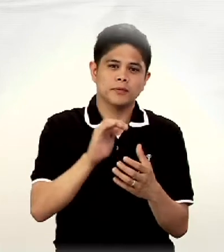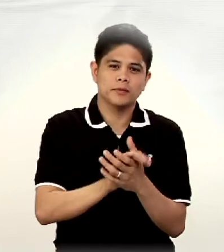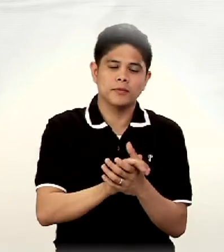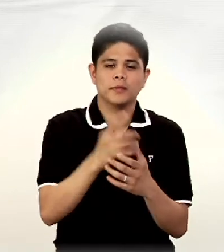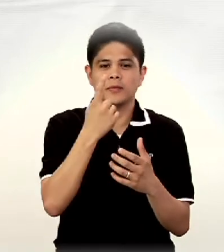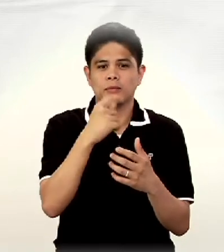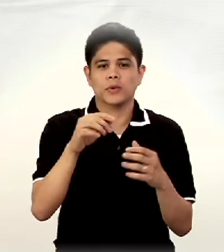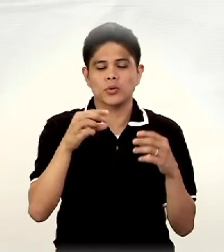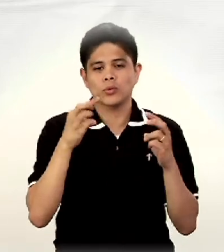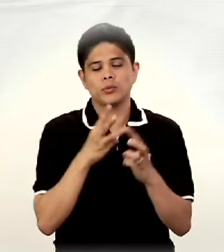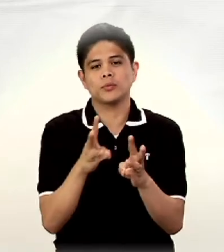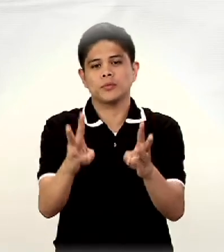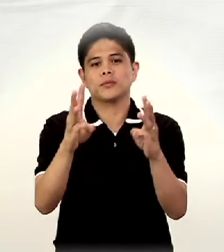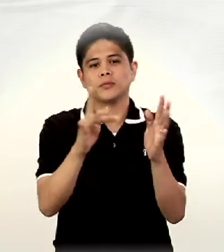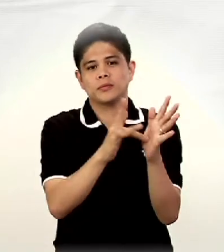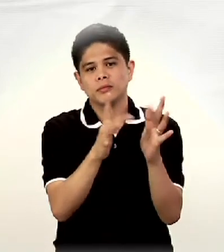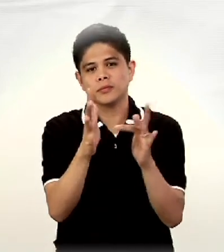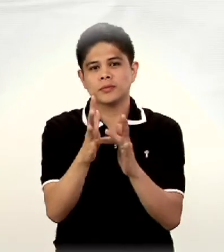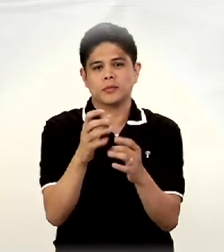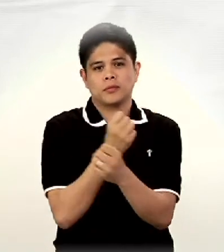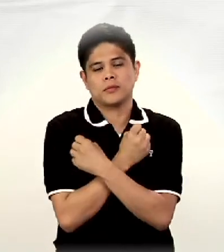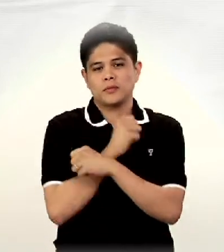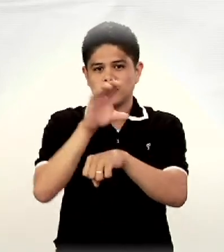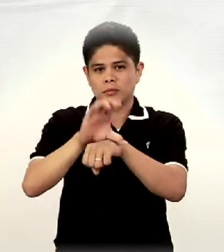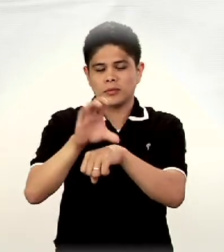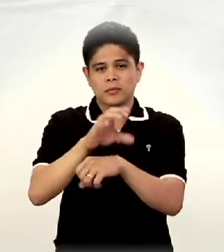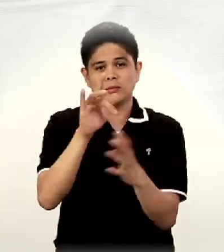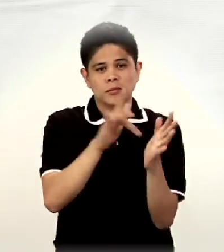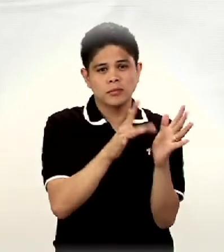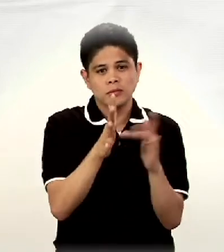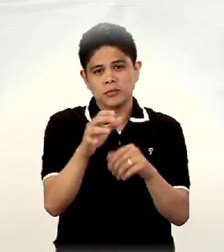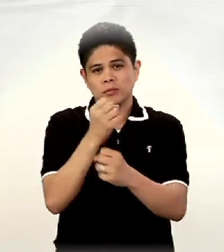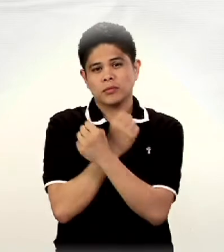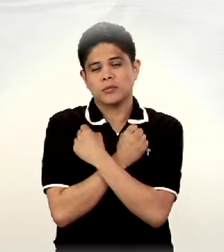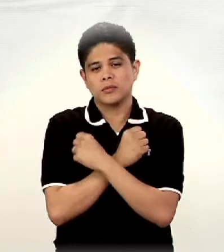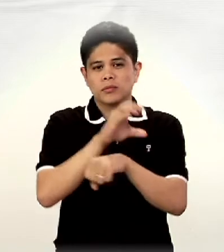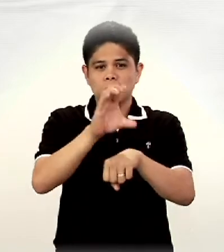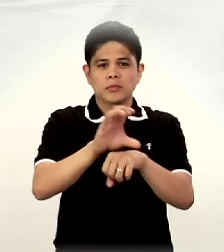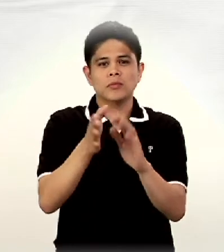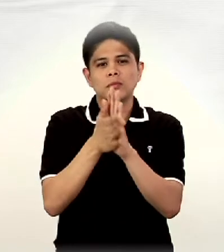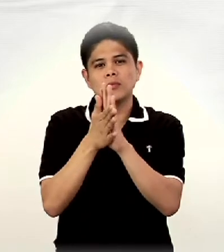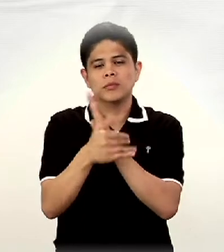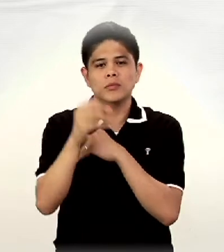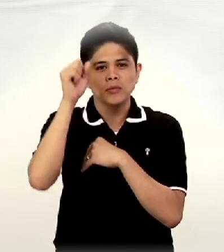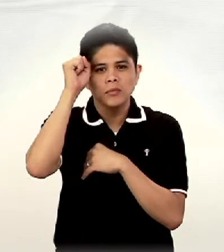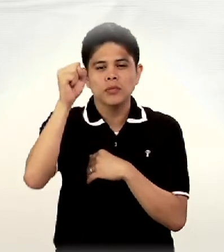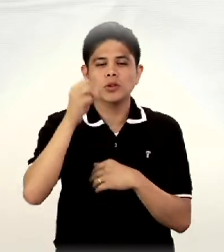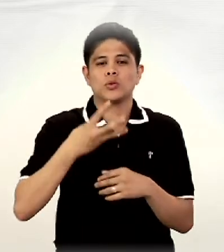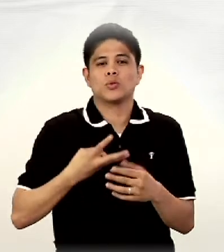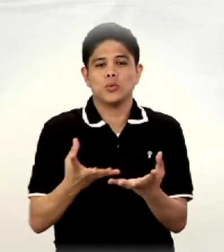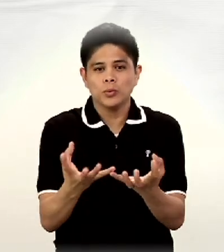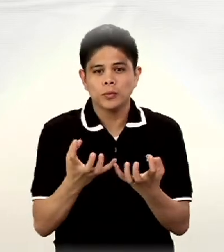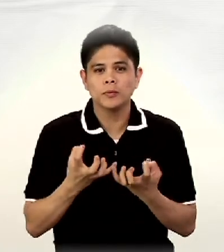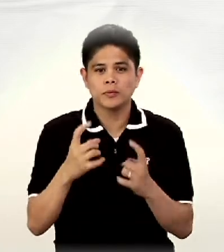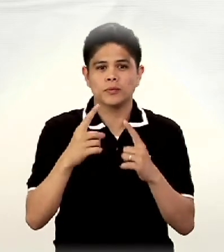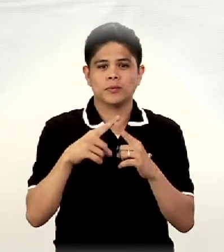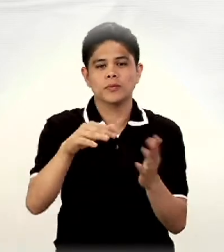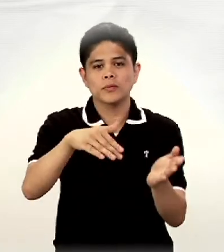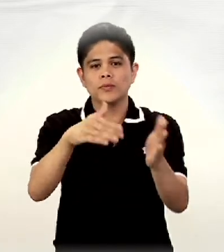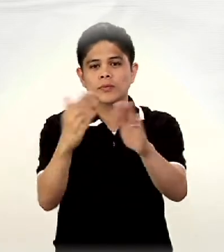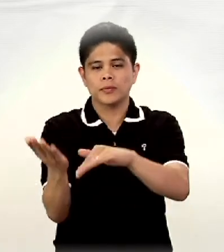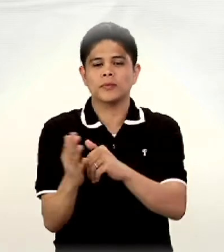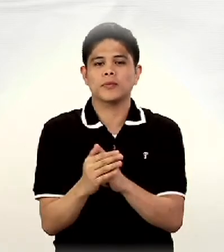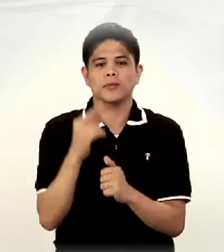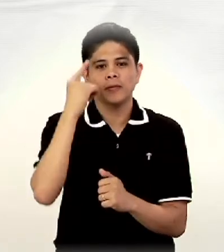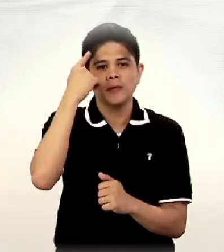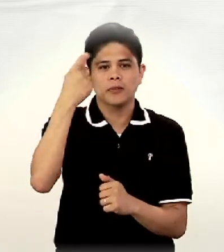loved the church. And Jesus loved the church by His willingness to die